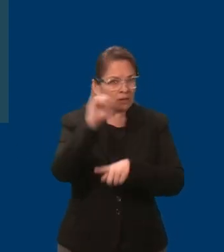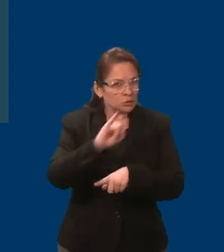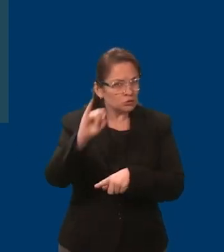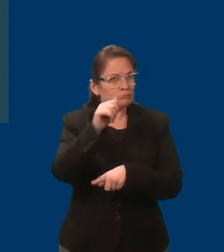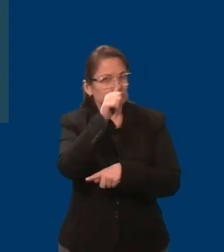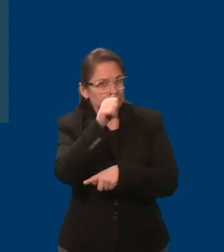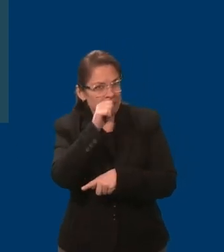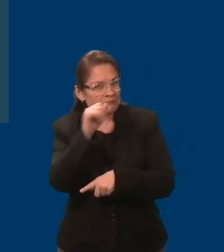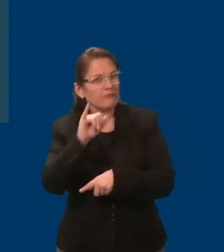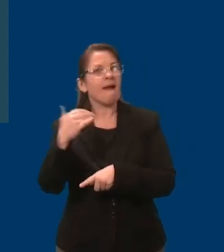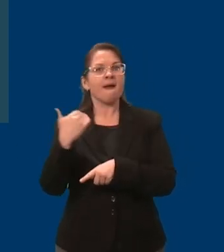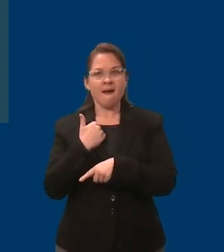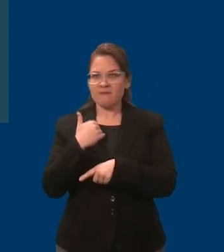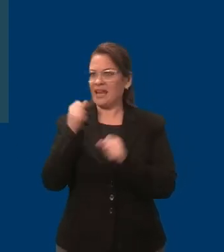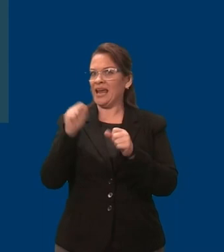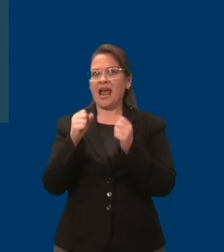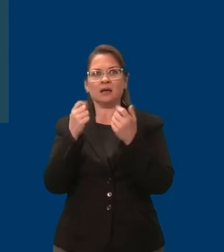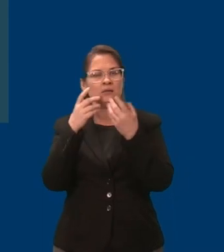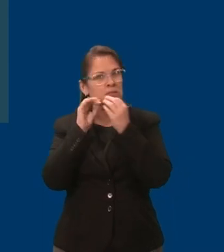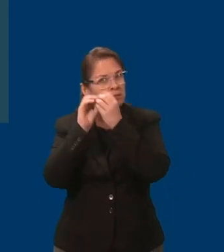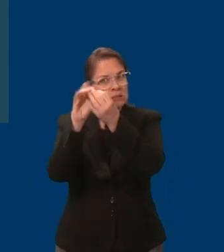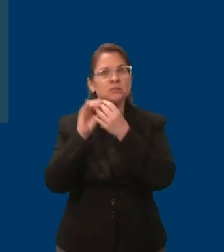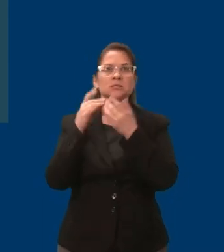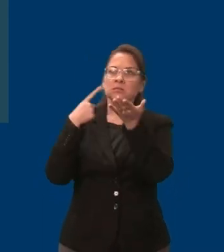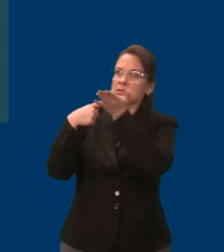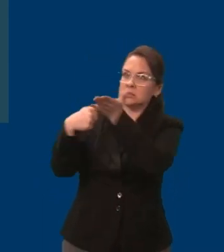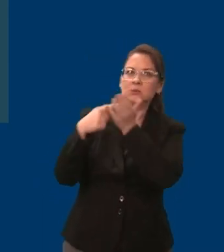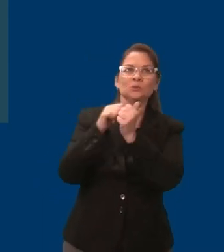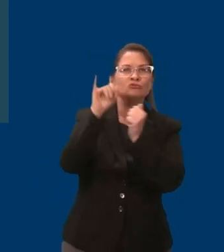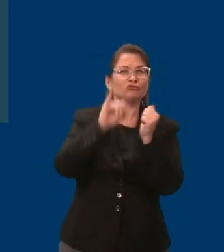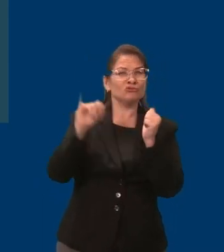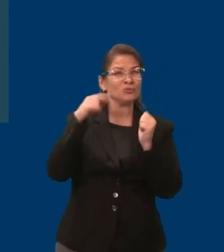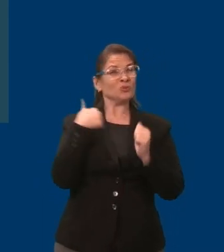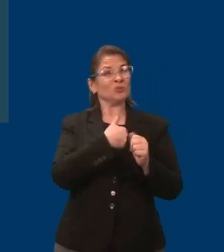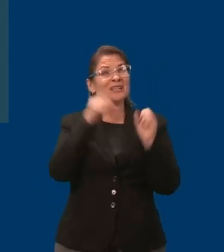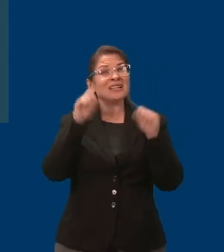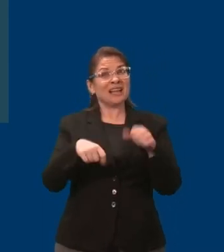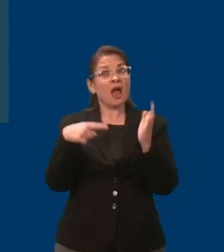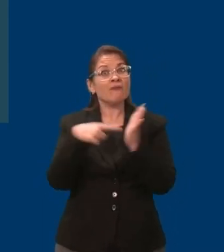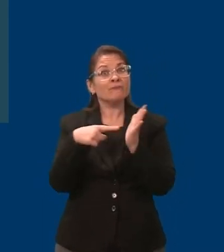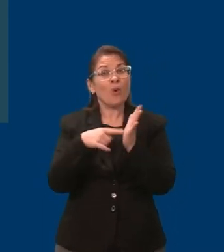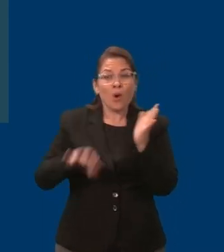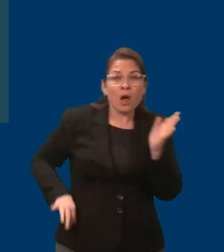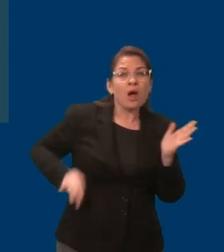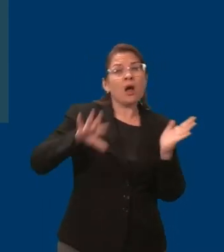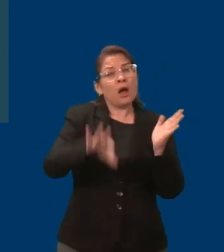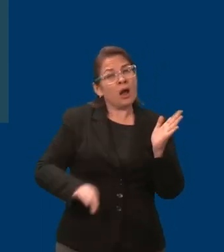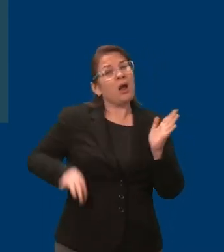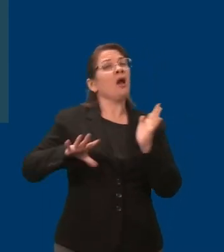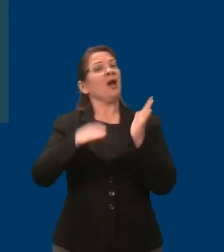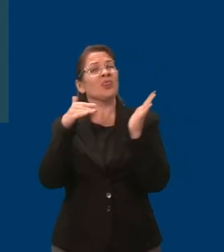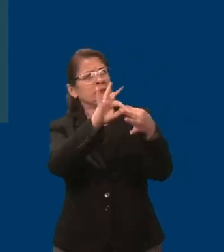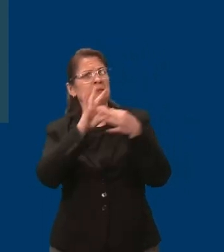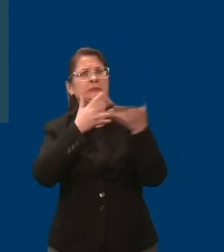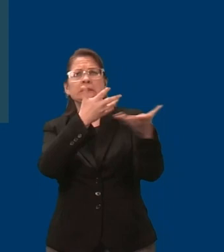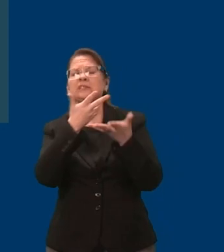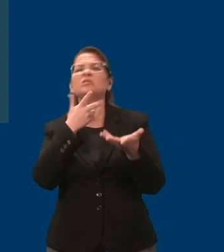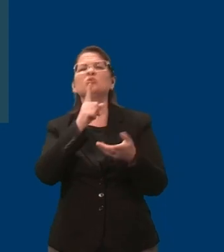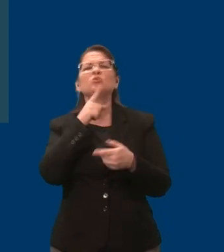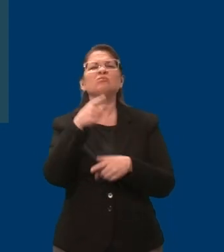We had the ability to afford thousands of dollars of out-of-pocket expenses to be seen quickly, which literally saved Leo's life.